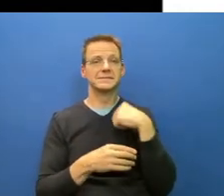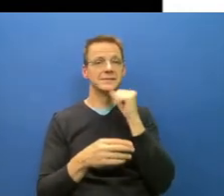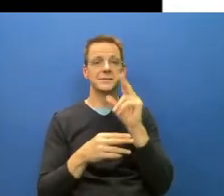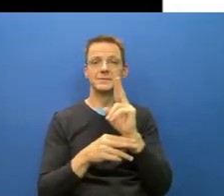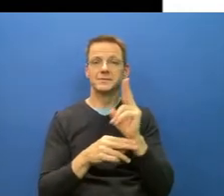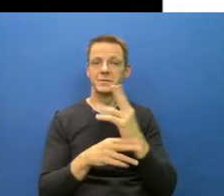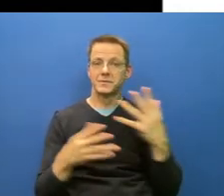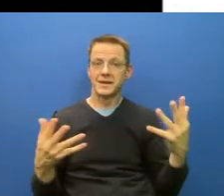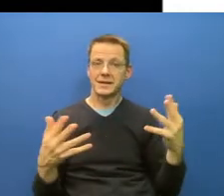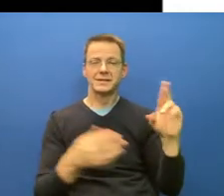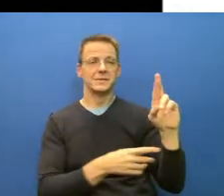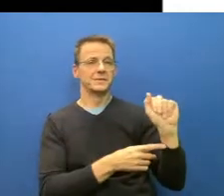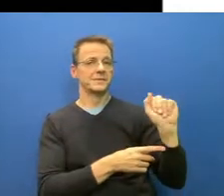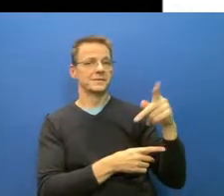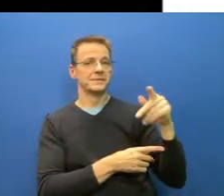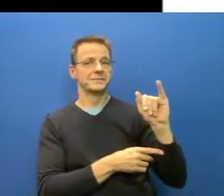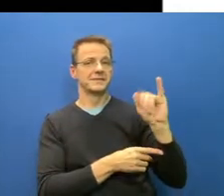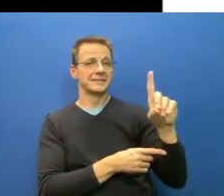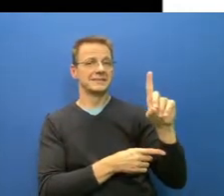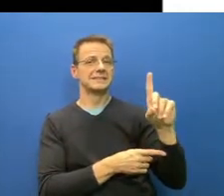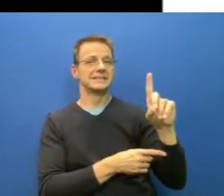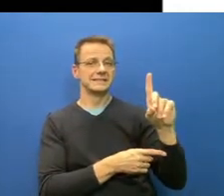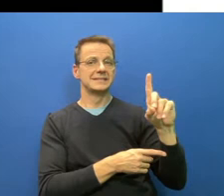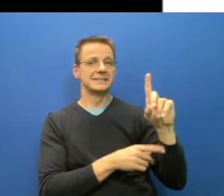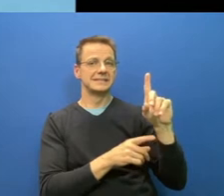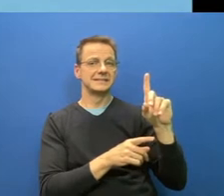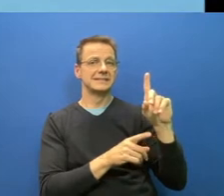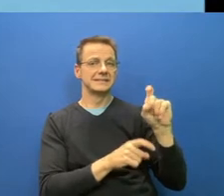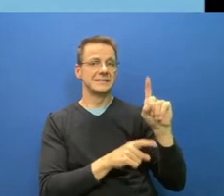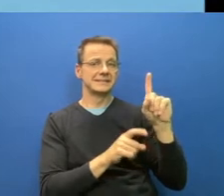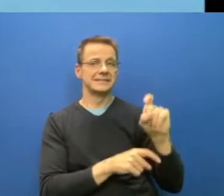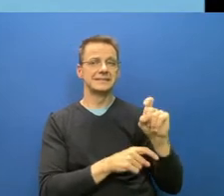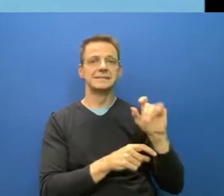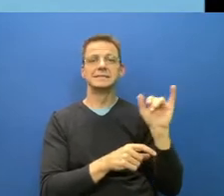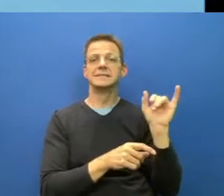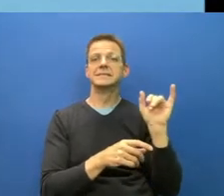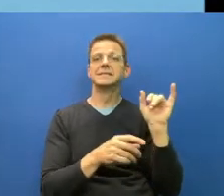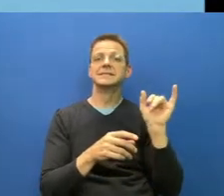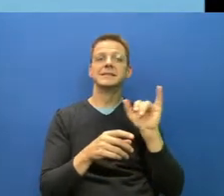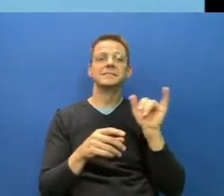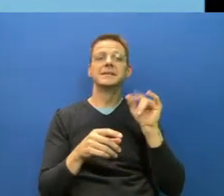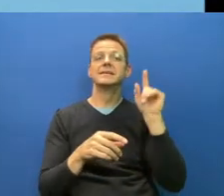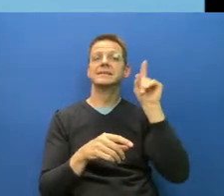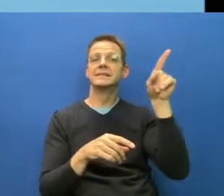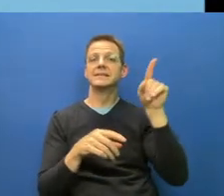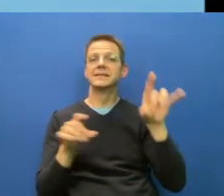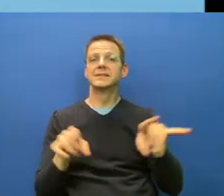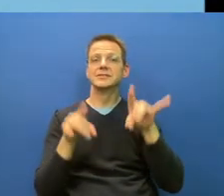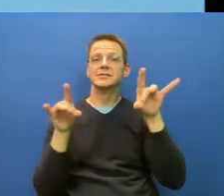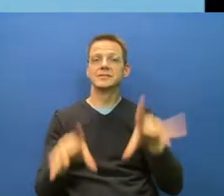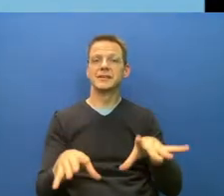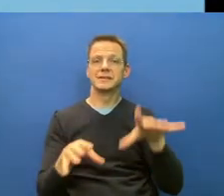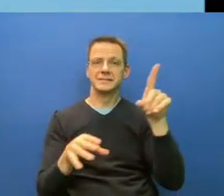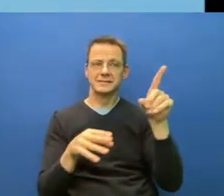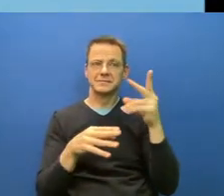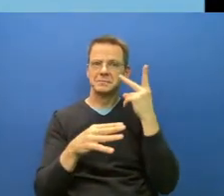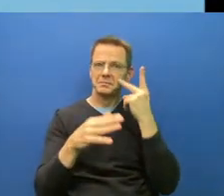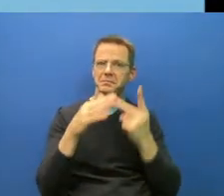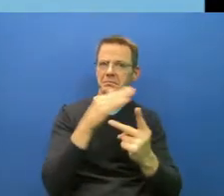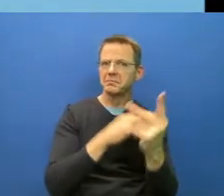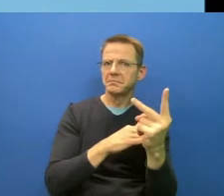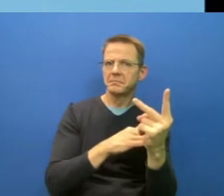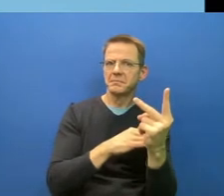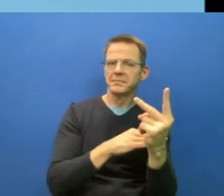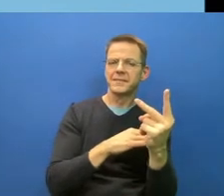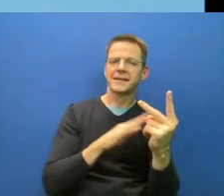asymptomatic cases and preventing spread. So before going, for example, in Austria, before they use vaccine passports and